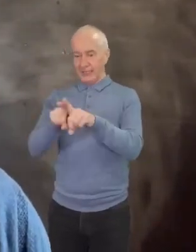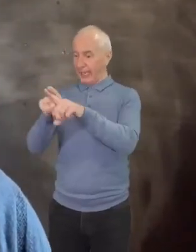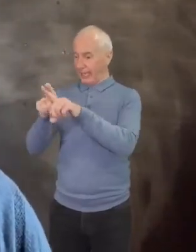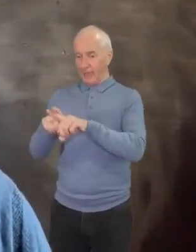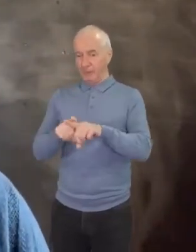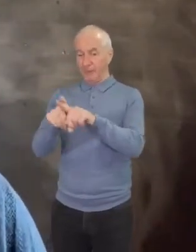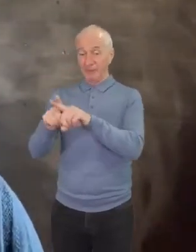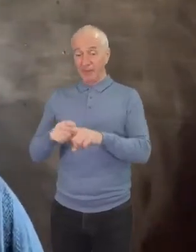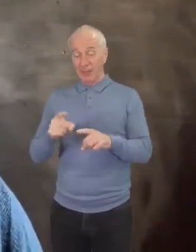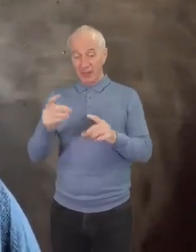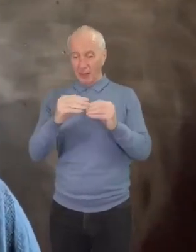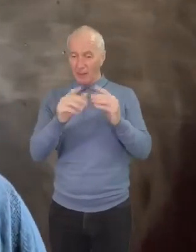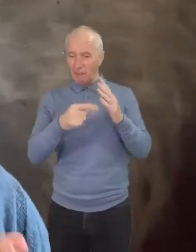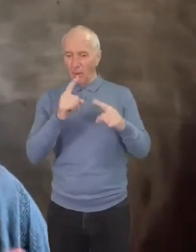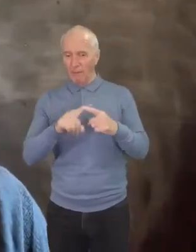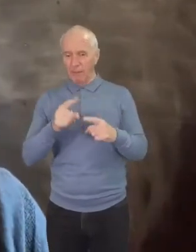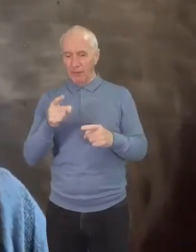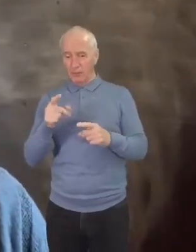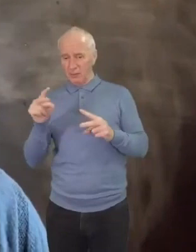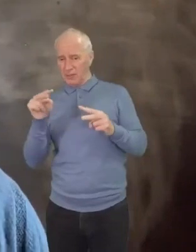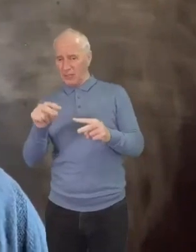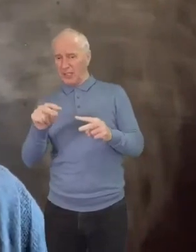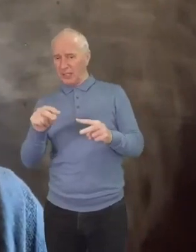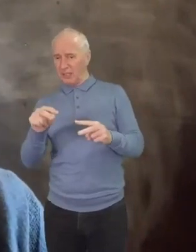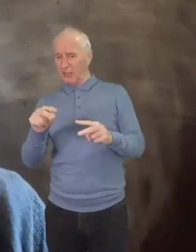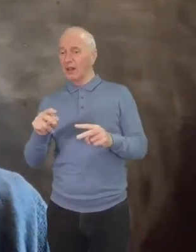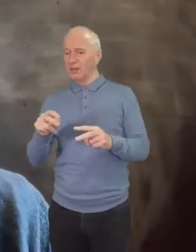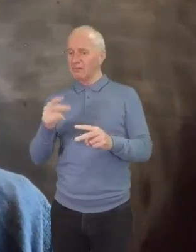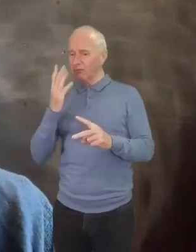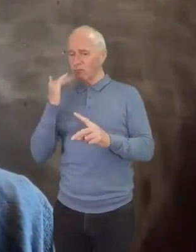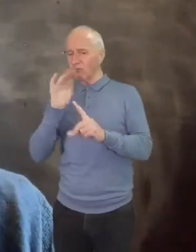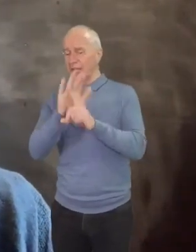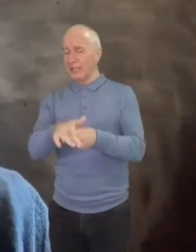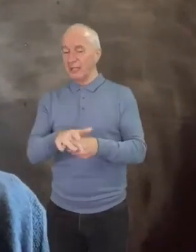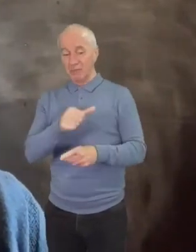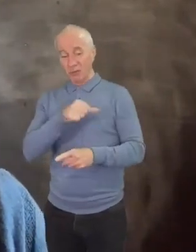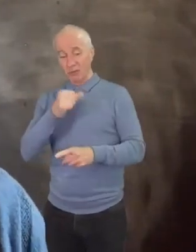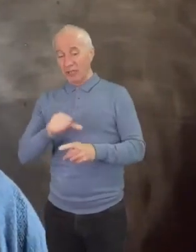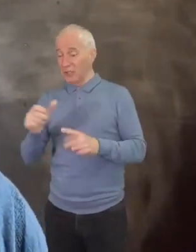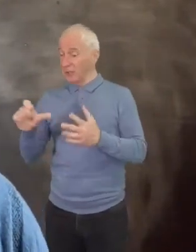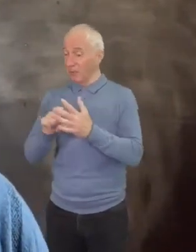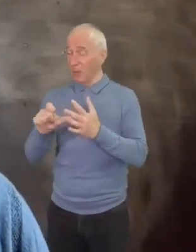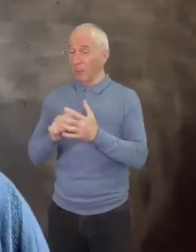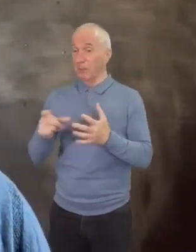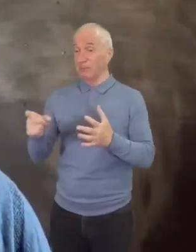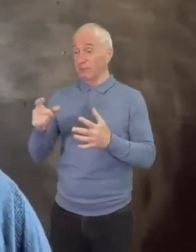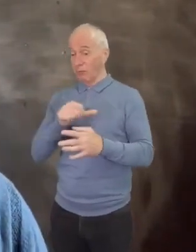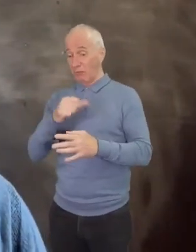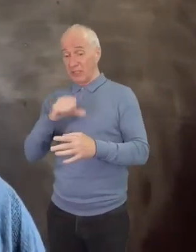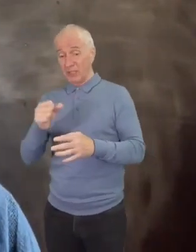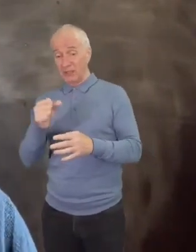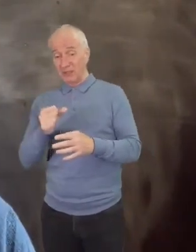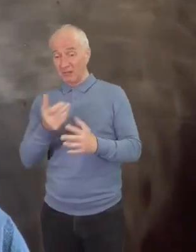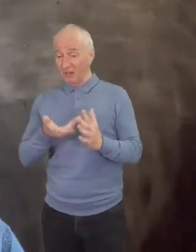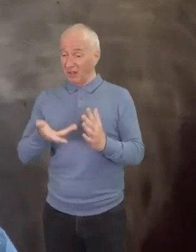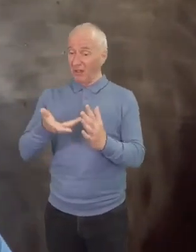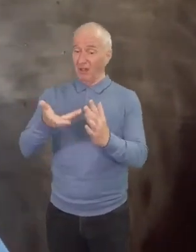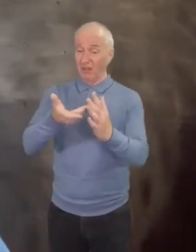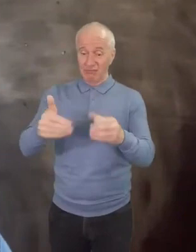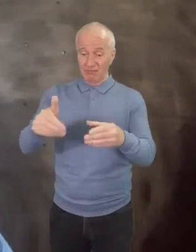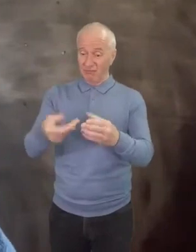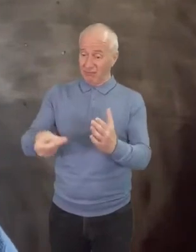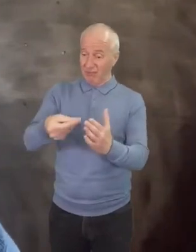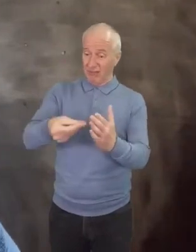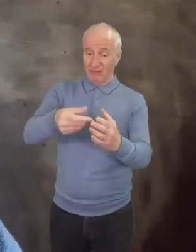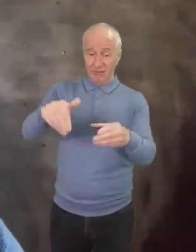see that racism was a Christian problem, a gospel problem, but that Christians were contributing to it. And in reflecting on this growing